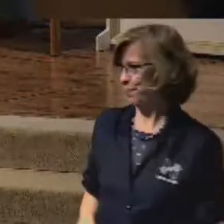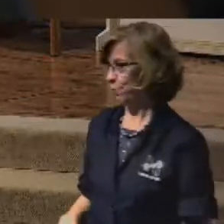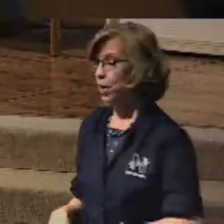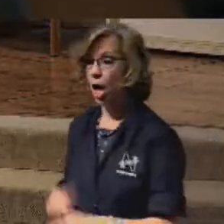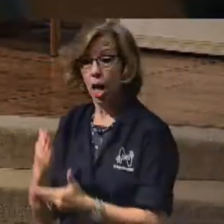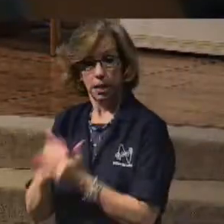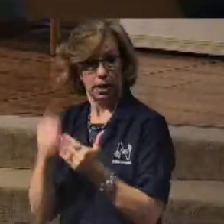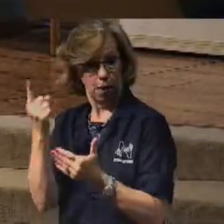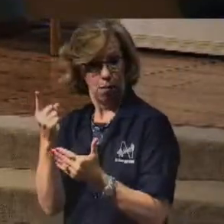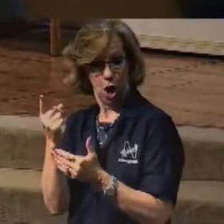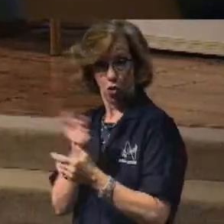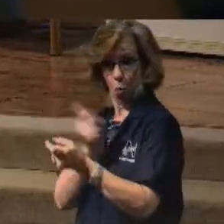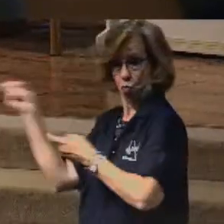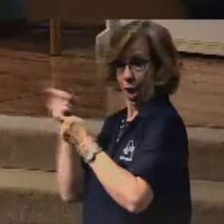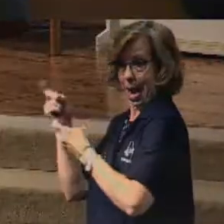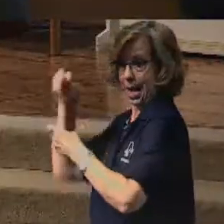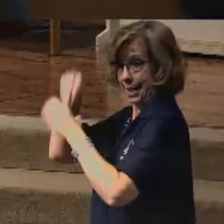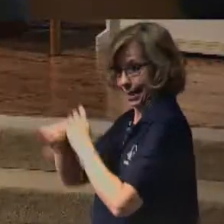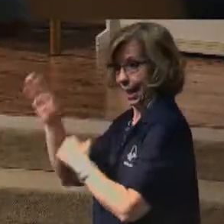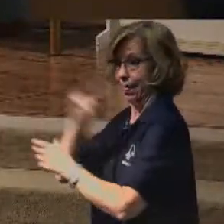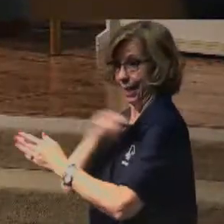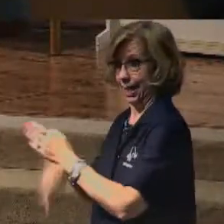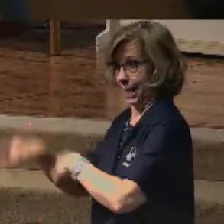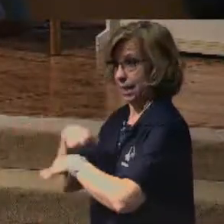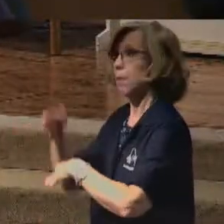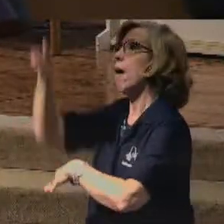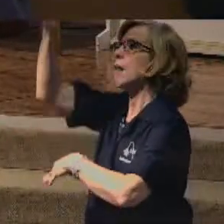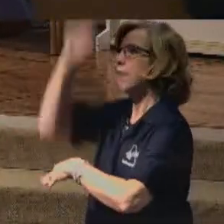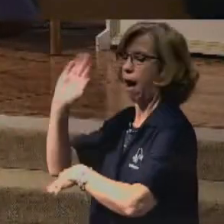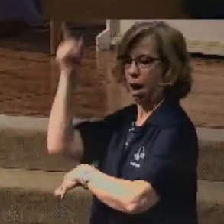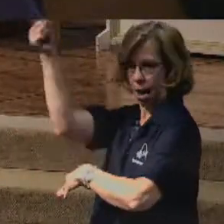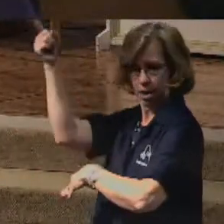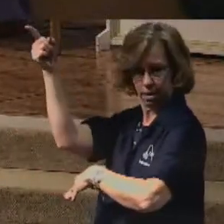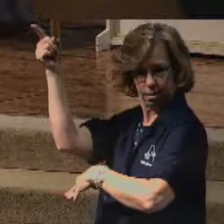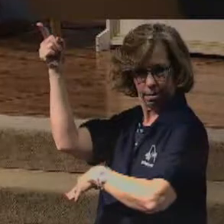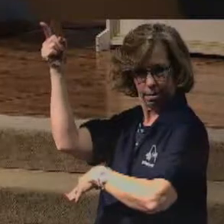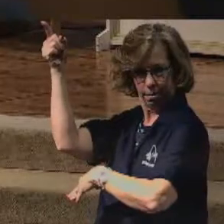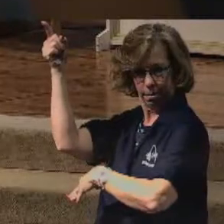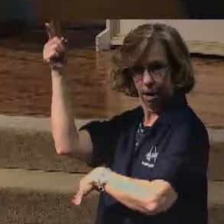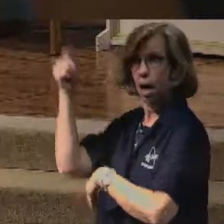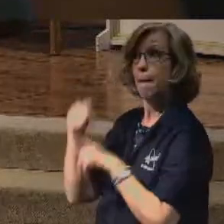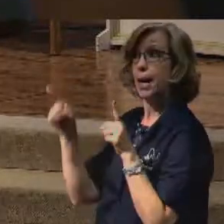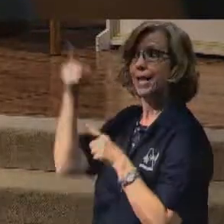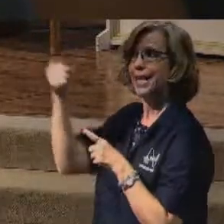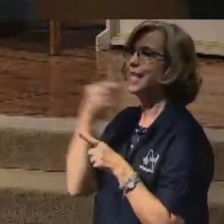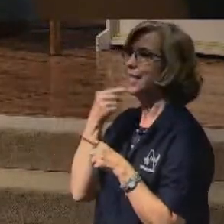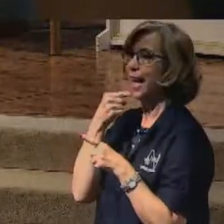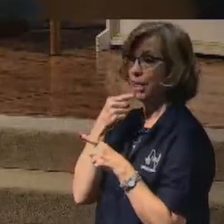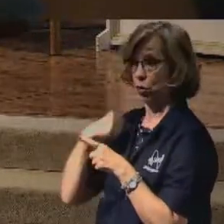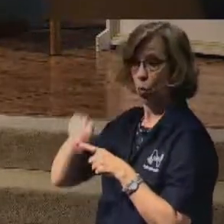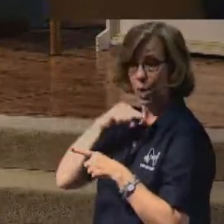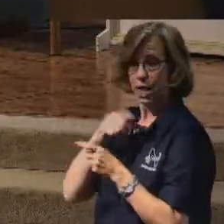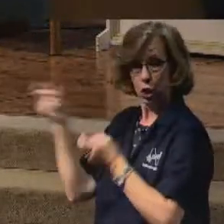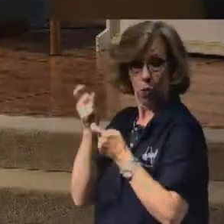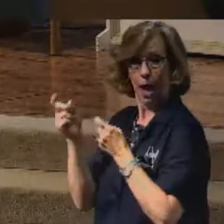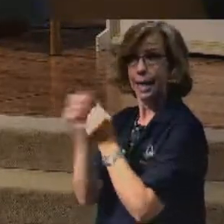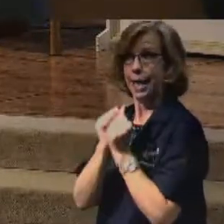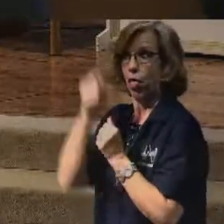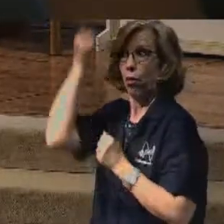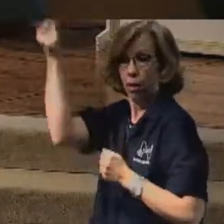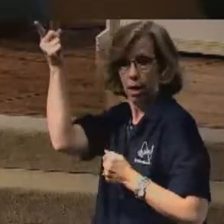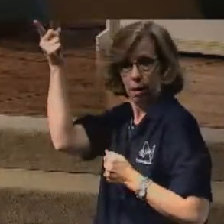in the kingdom, and it's God who will reign. But He tells us that we can reign with Him. We can have the kingdom of God